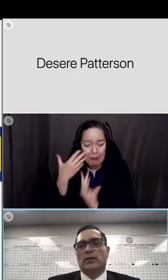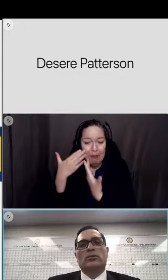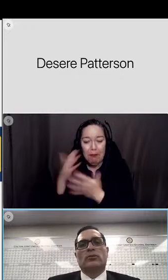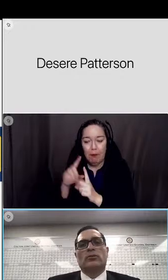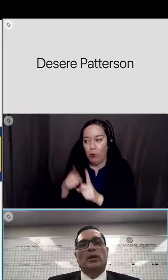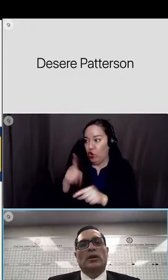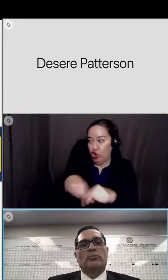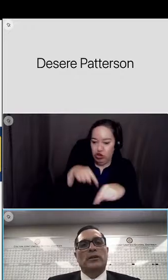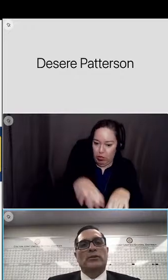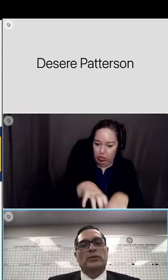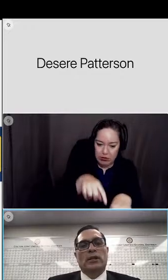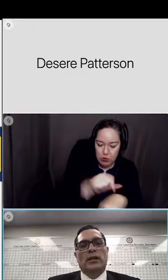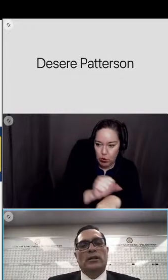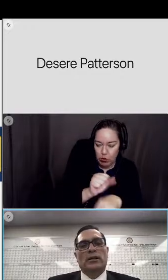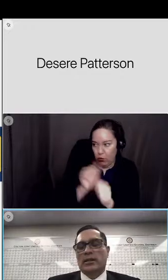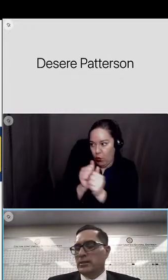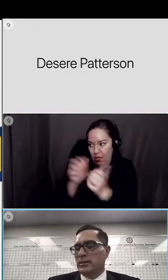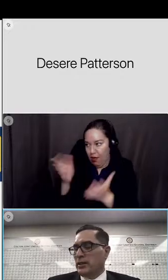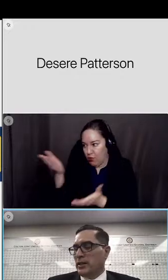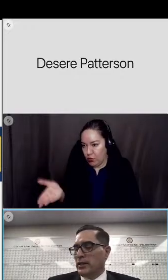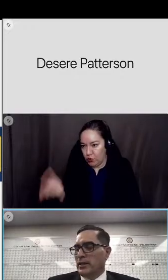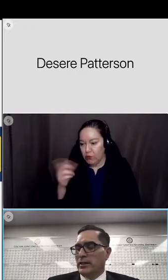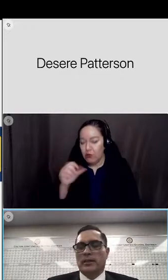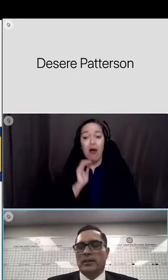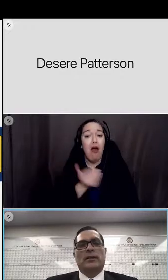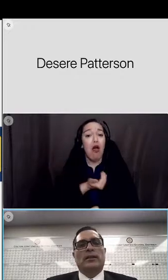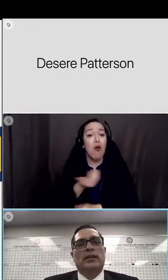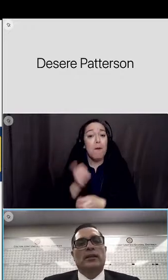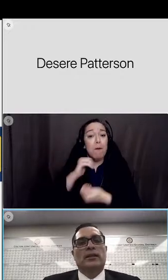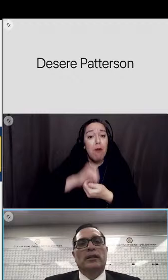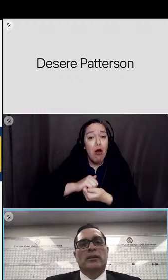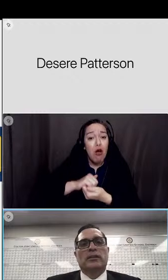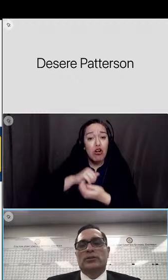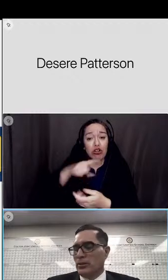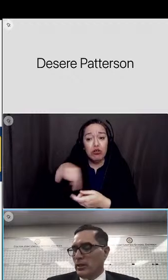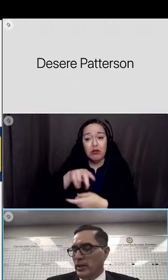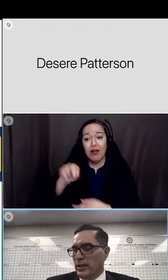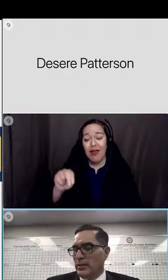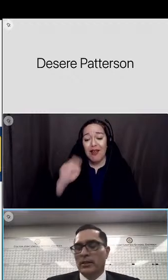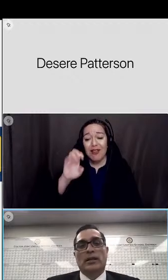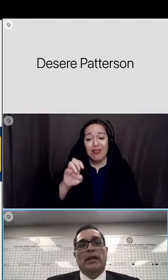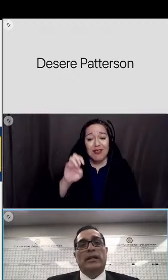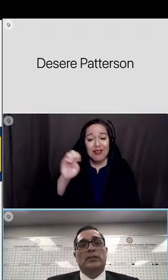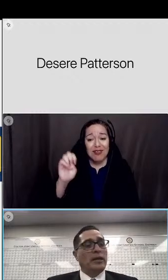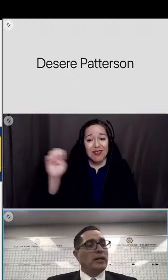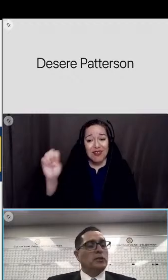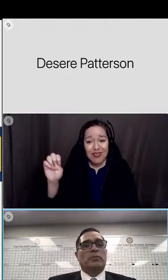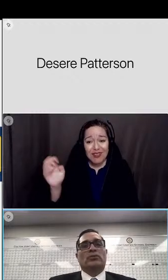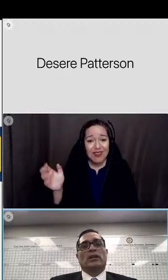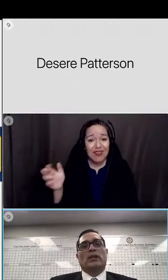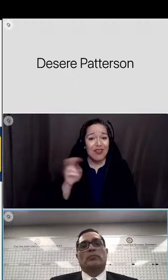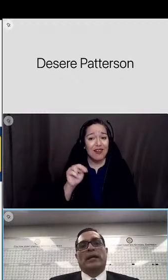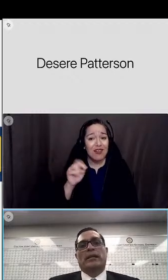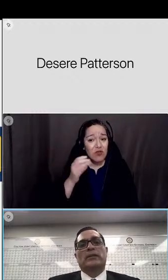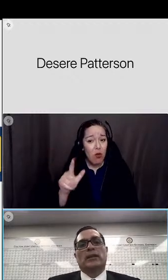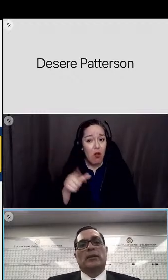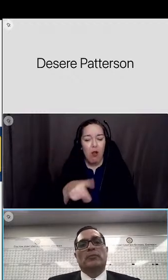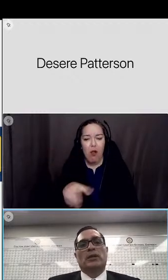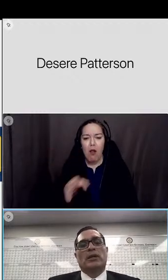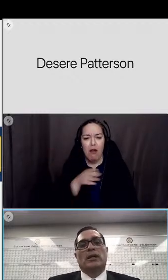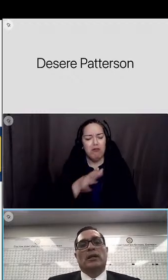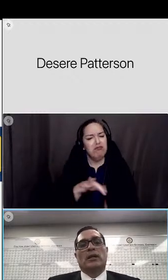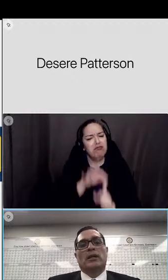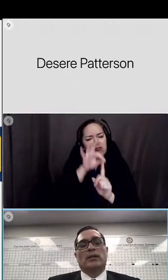to our partners uh in nc uh ee nissle and and and especially our planning